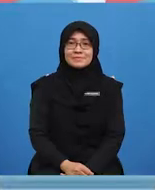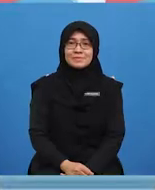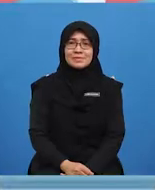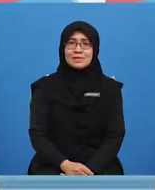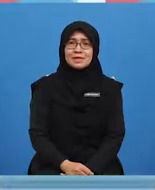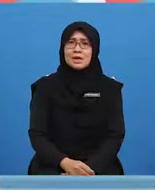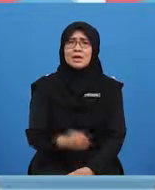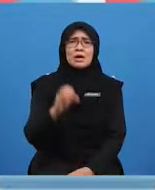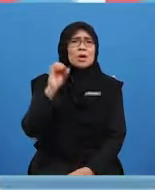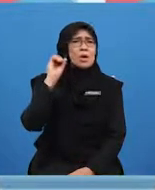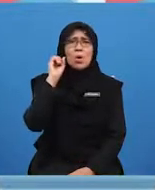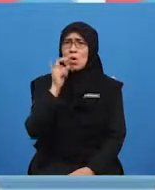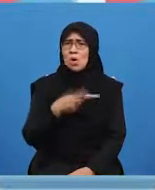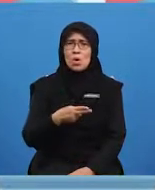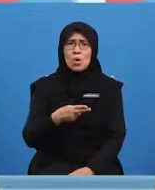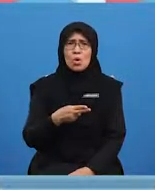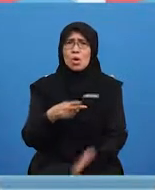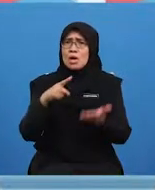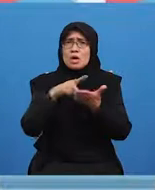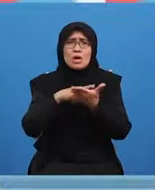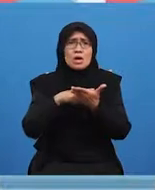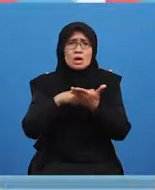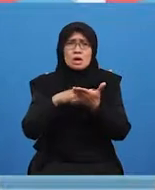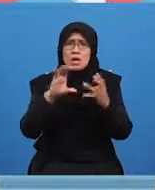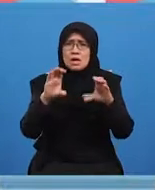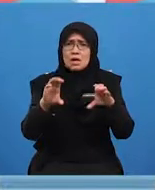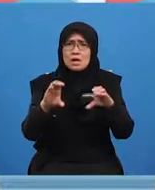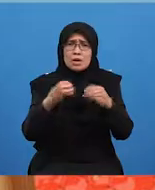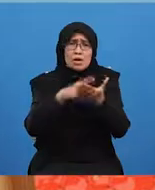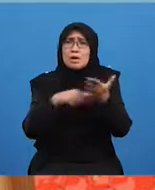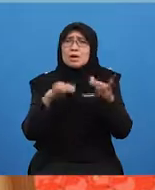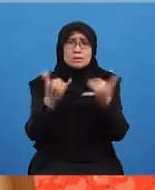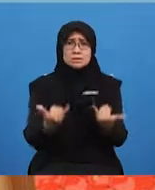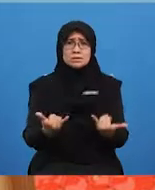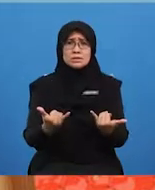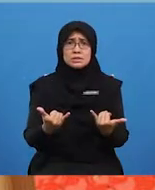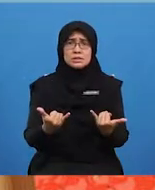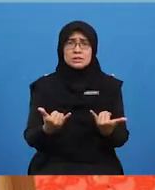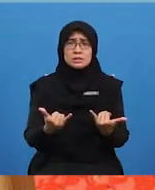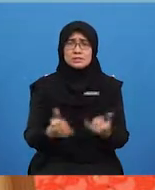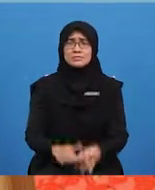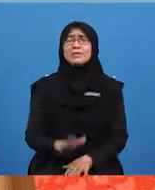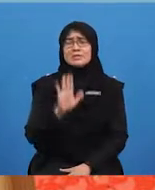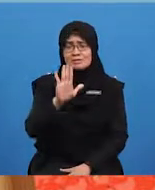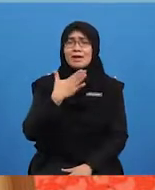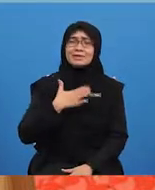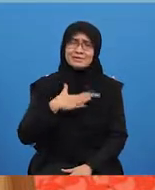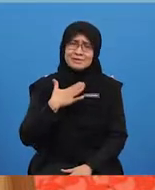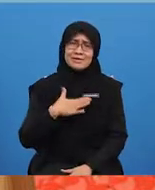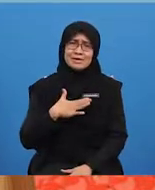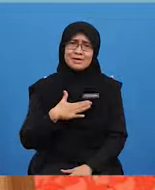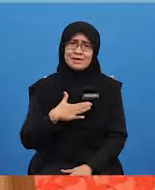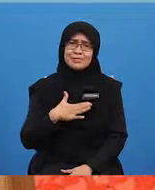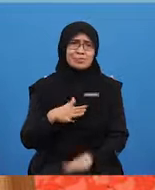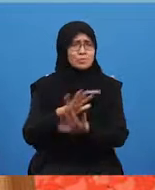Oh, no! So, what should we do, Mr. D? You're being dramatic, YOLO. Don't worry